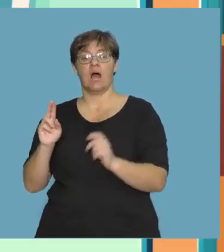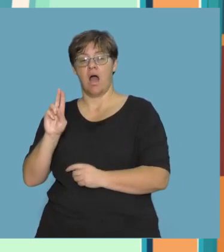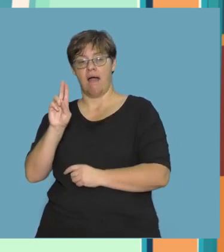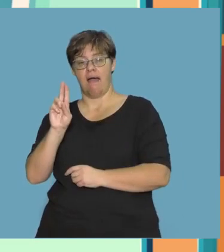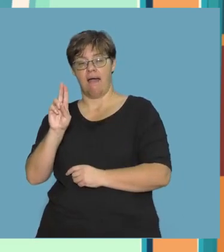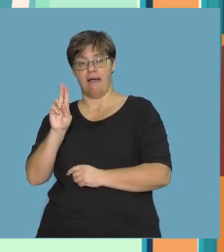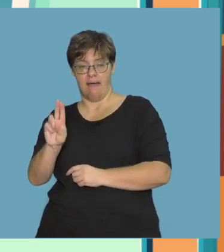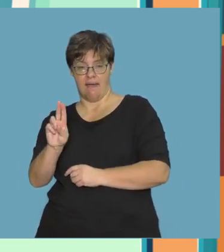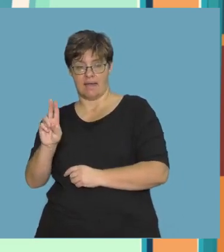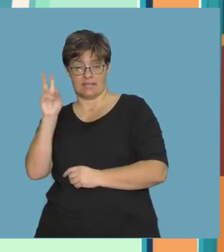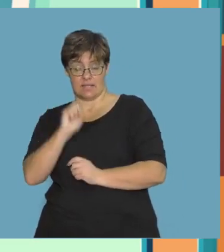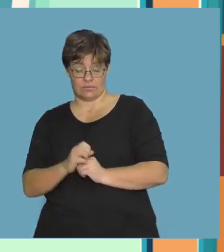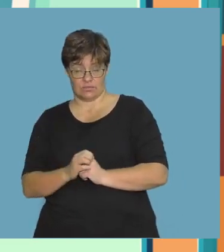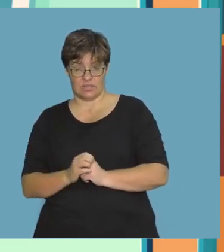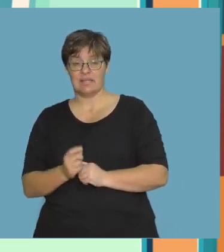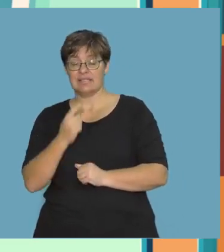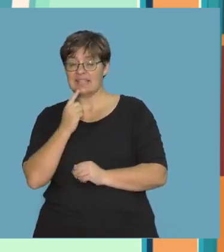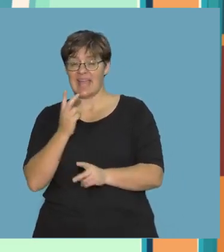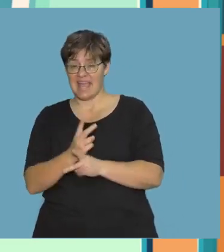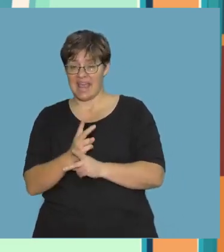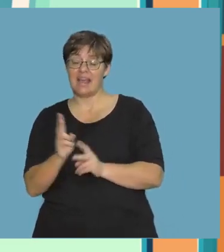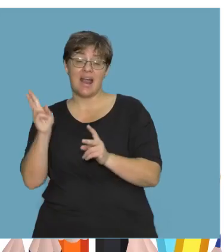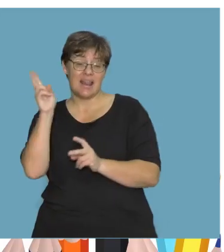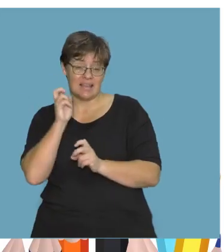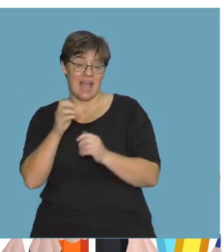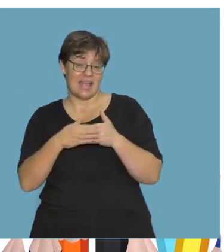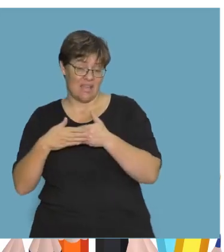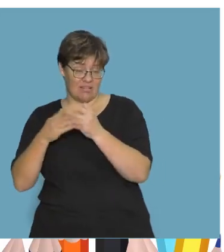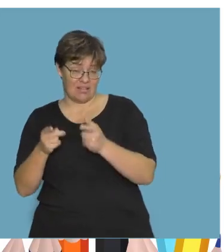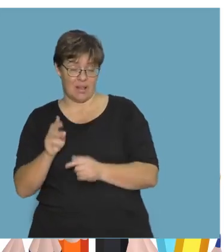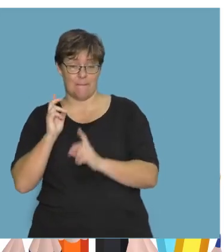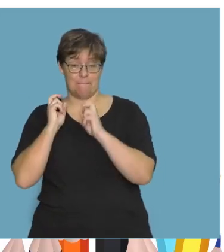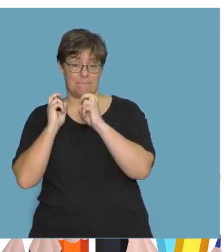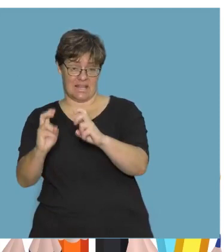sound. Say it again and listen carefully. bus,